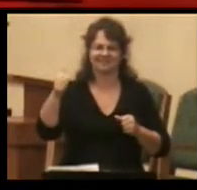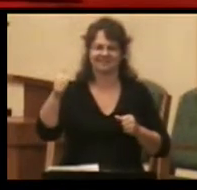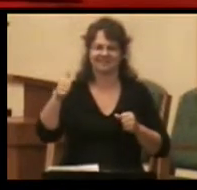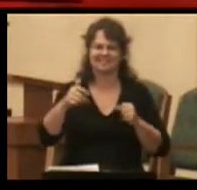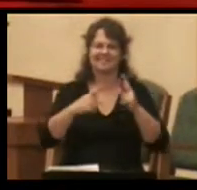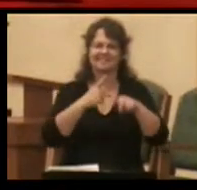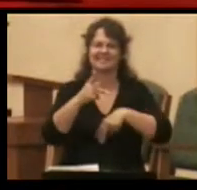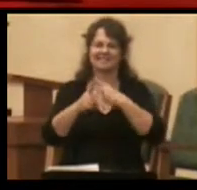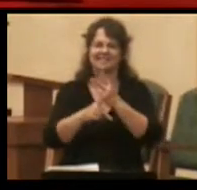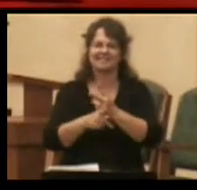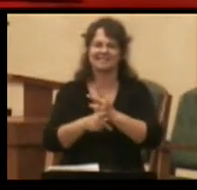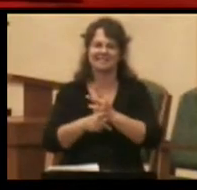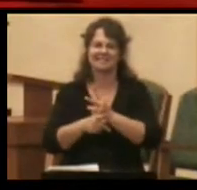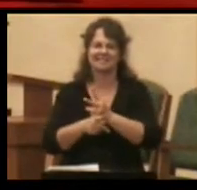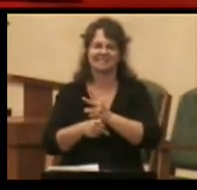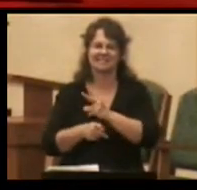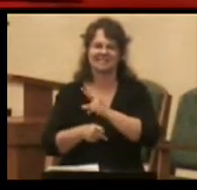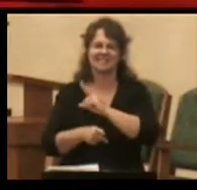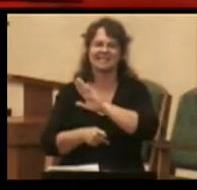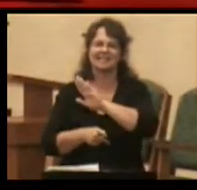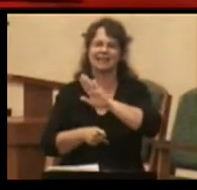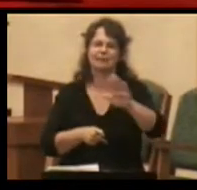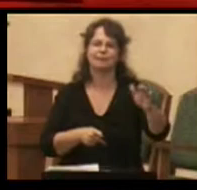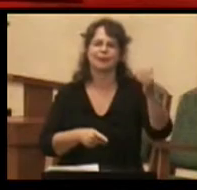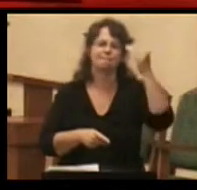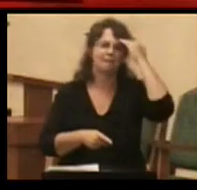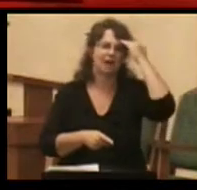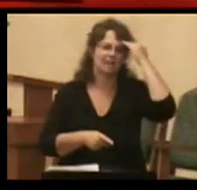your mind off your neighbor's hot dish.